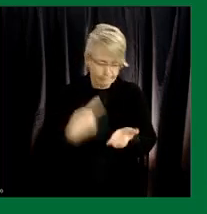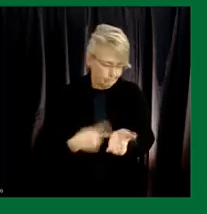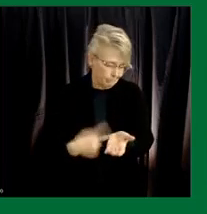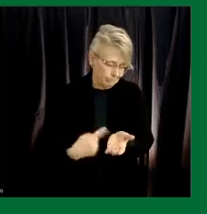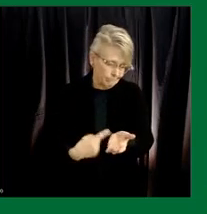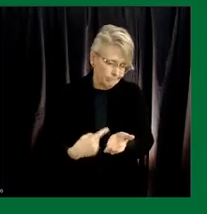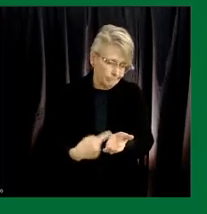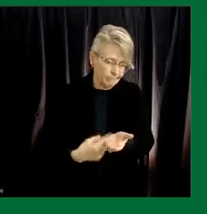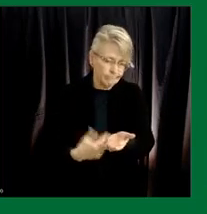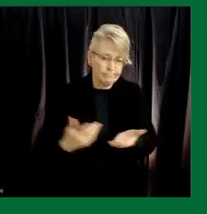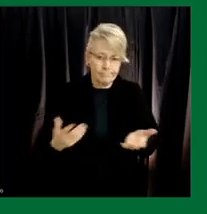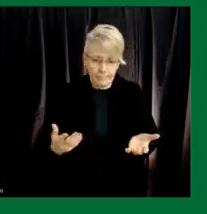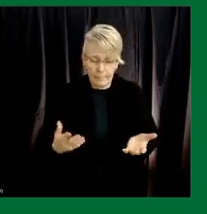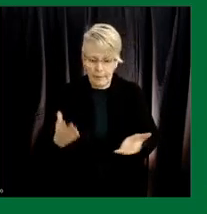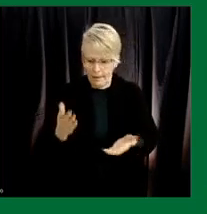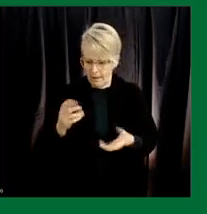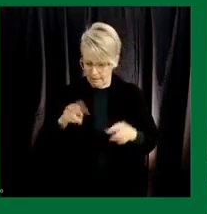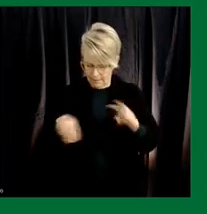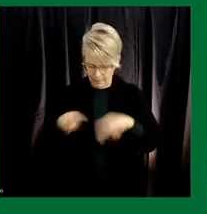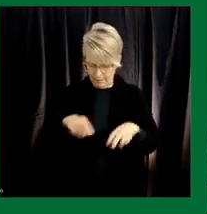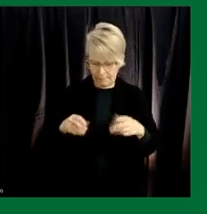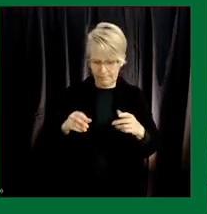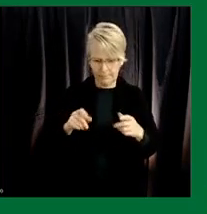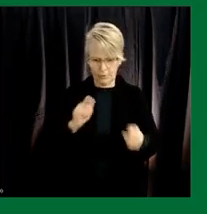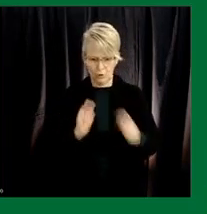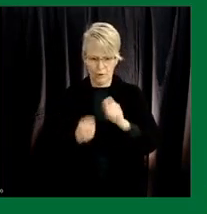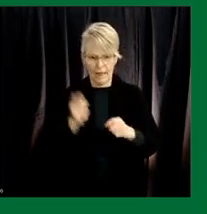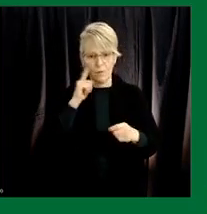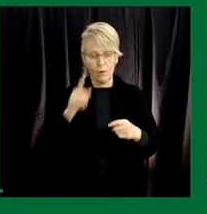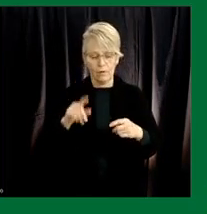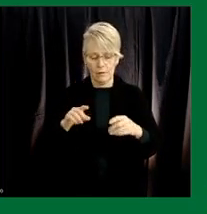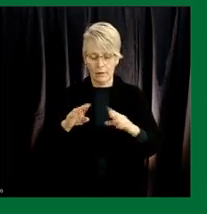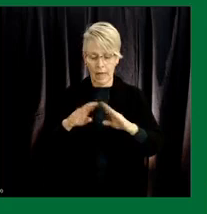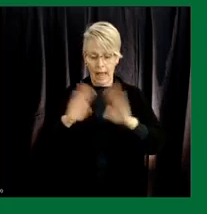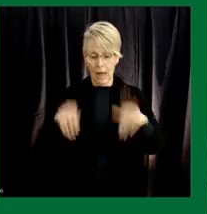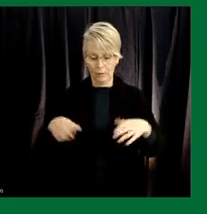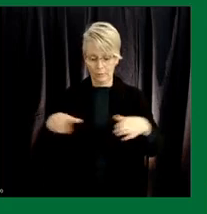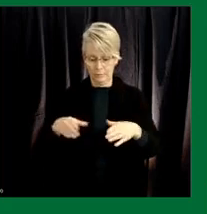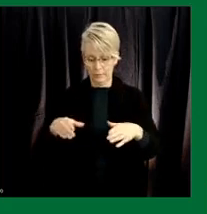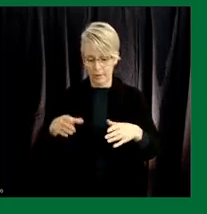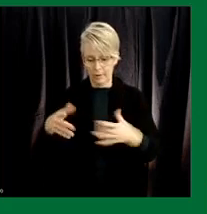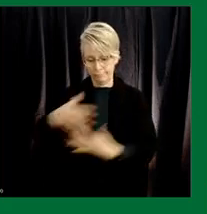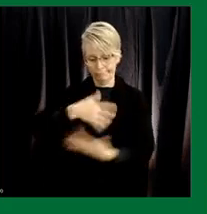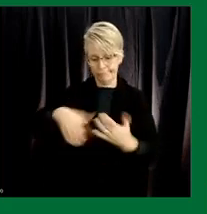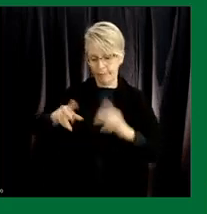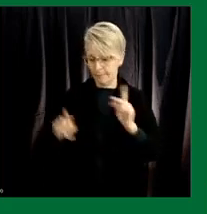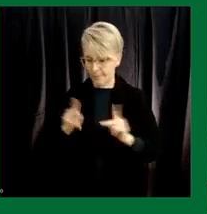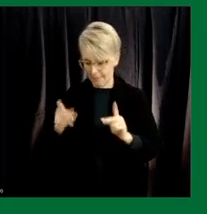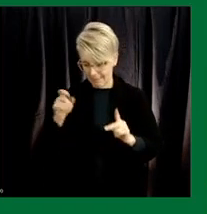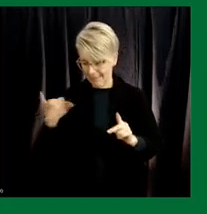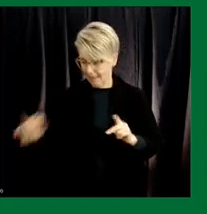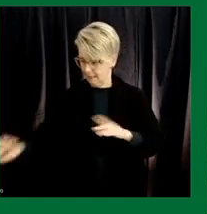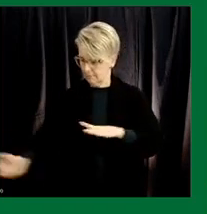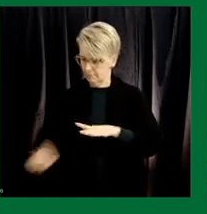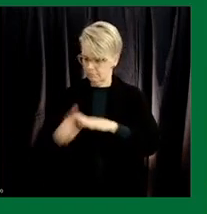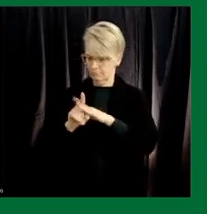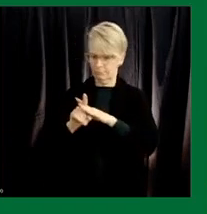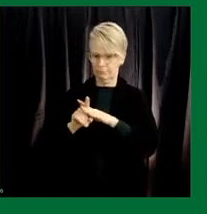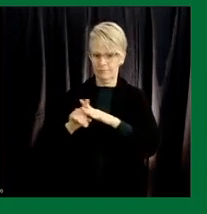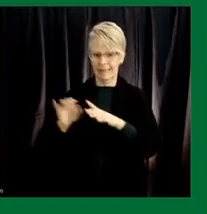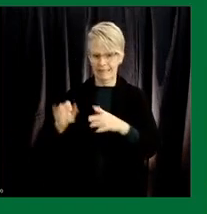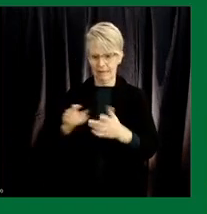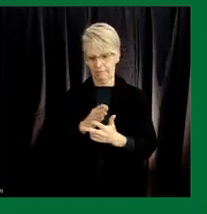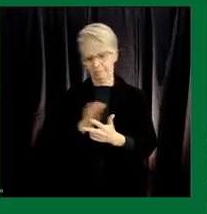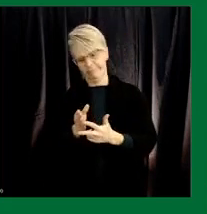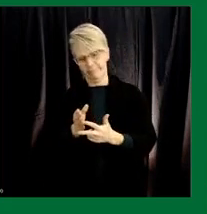you know making some changes around the household gathering size for instance i'm certain that the presence of these variants is part of what's going into dr shahab's